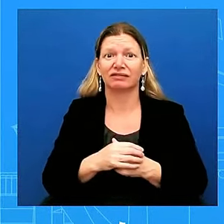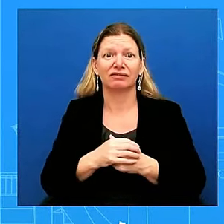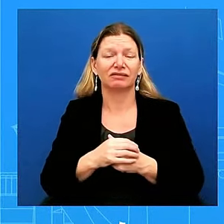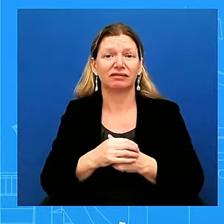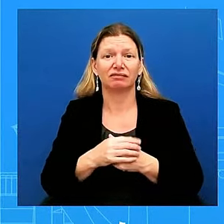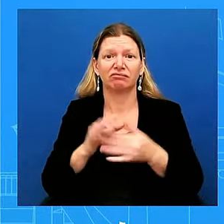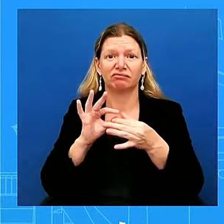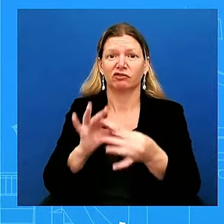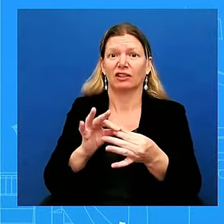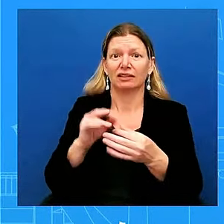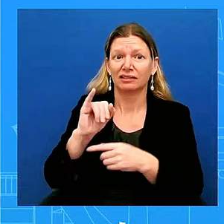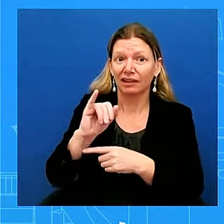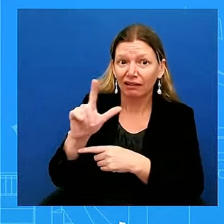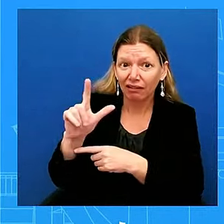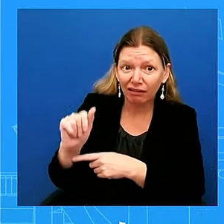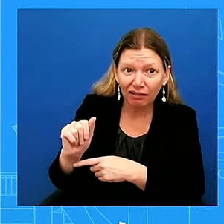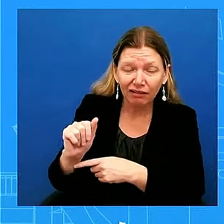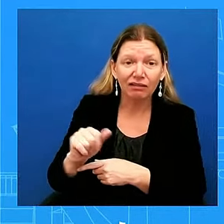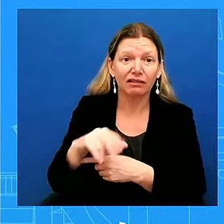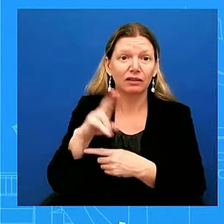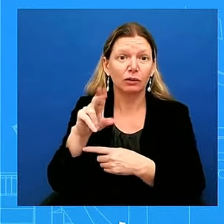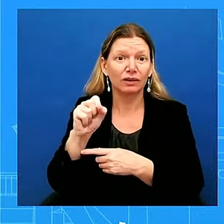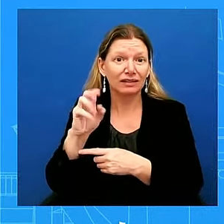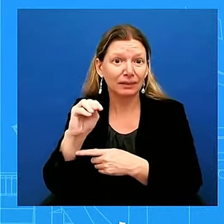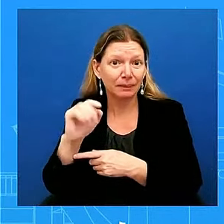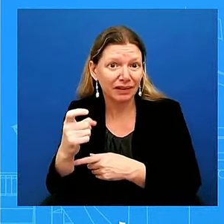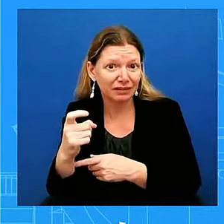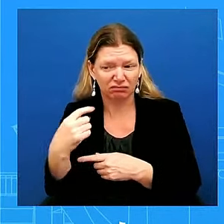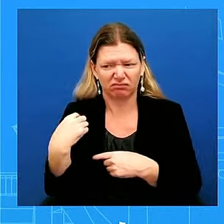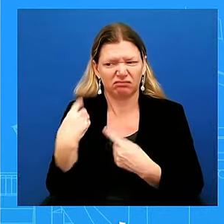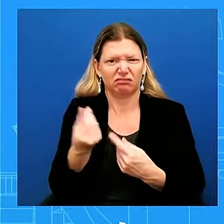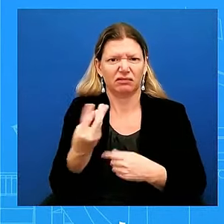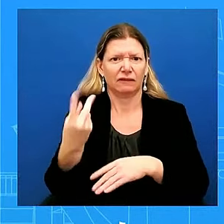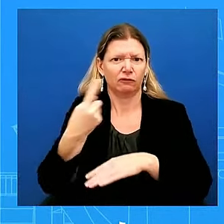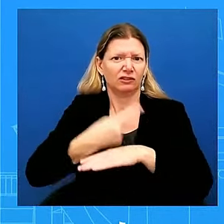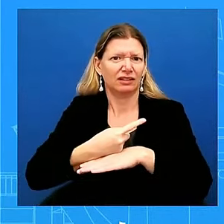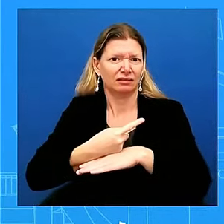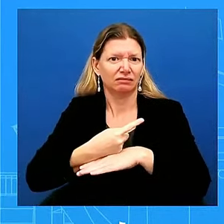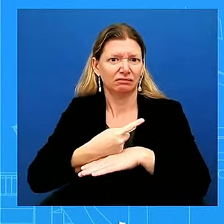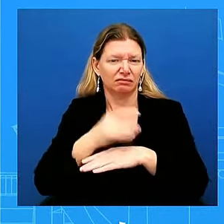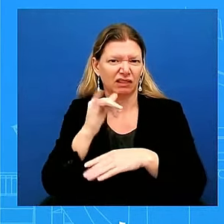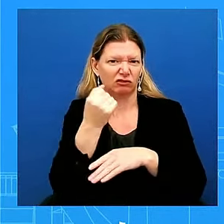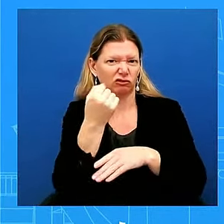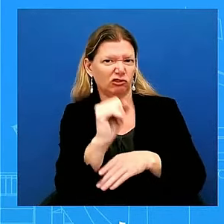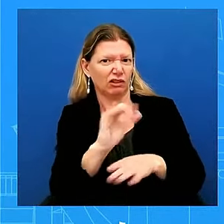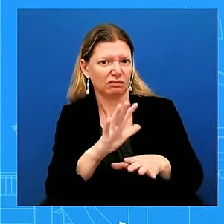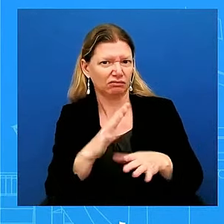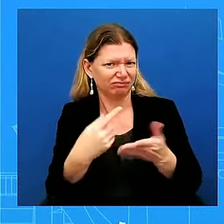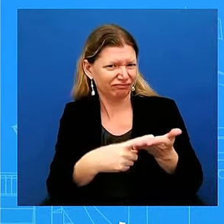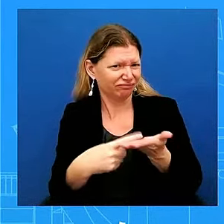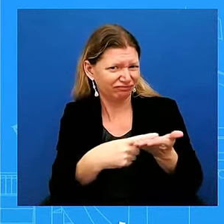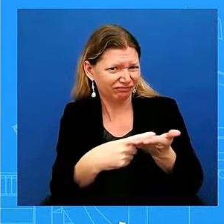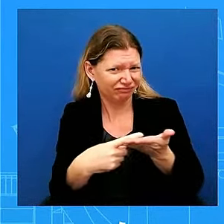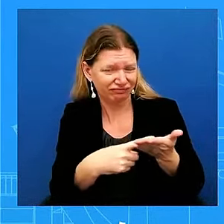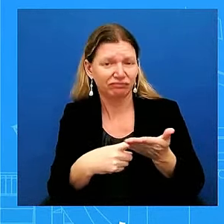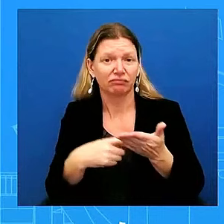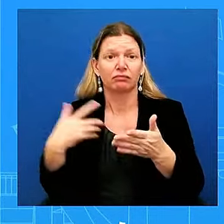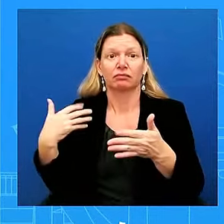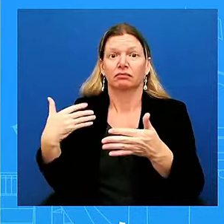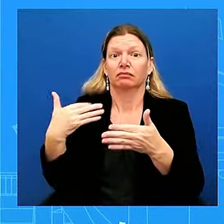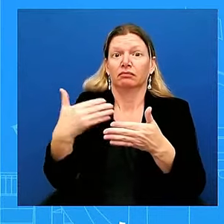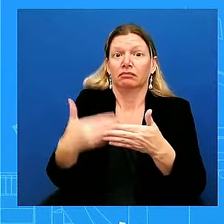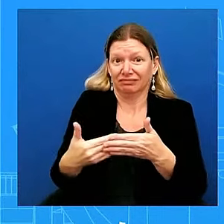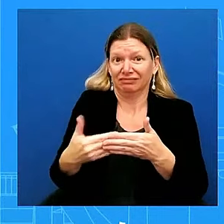for the past several days, all the way up until yesterday. And he's been getting updates on that as well. The hurricane,